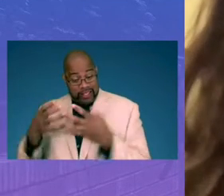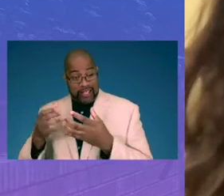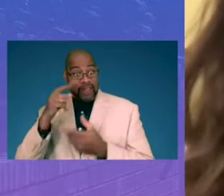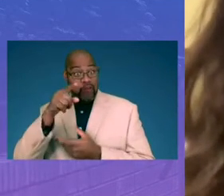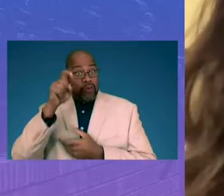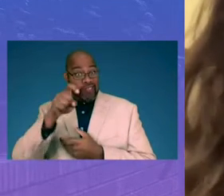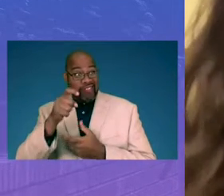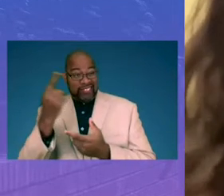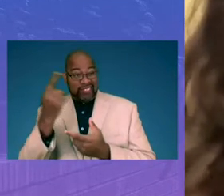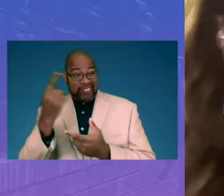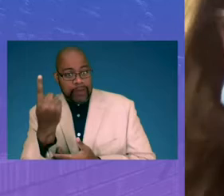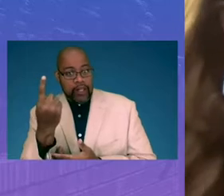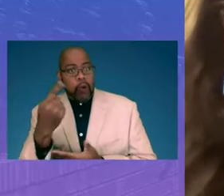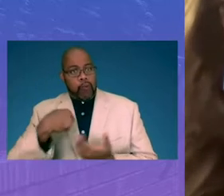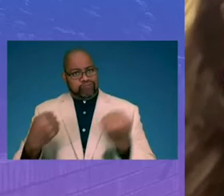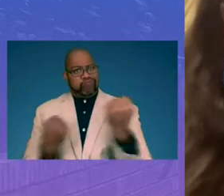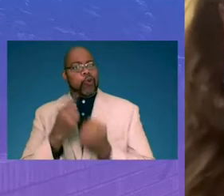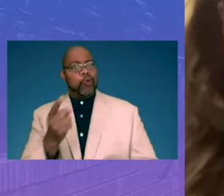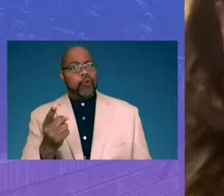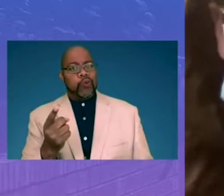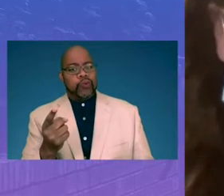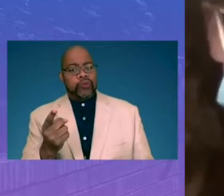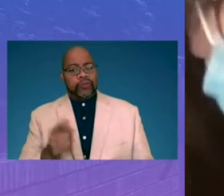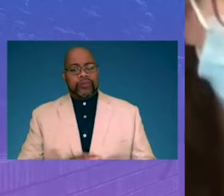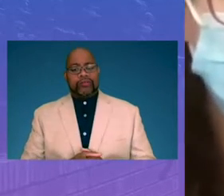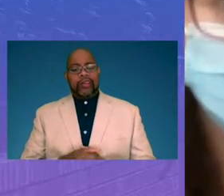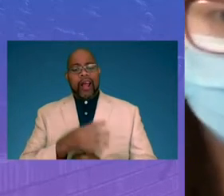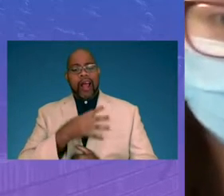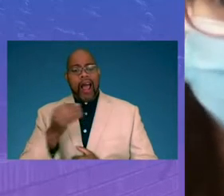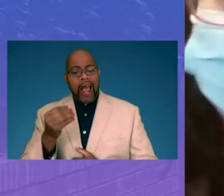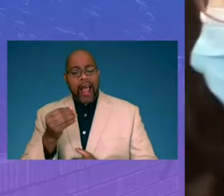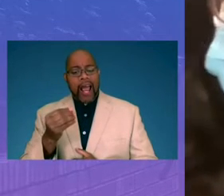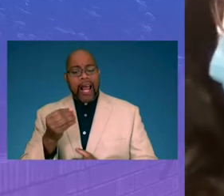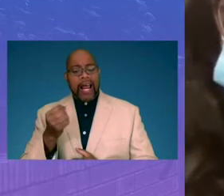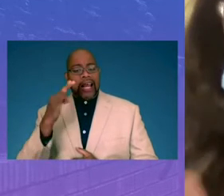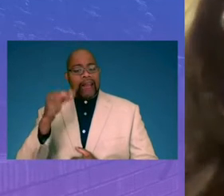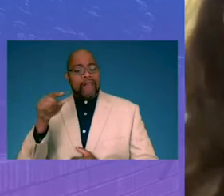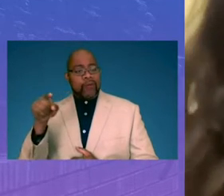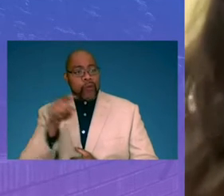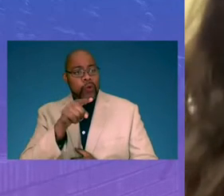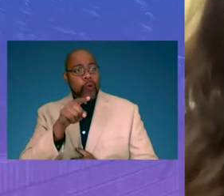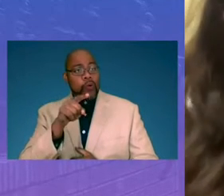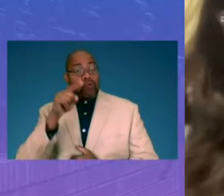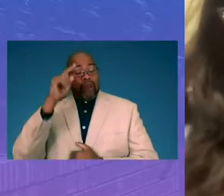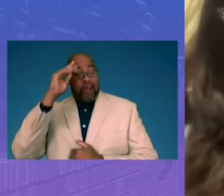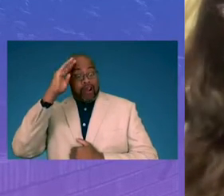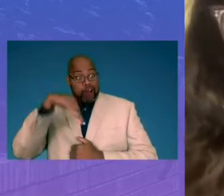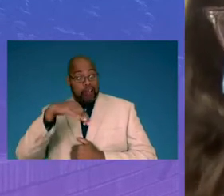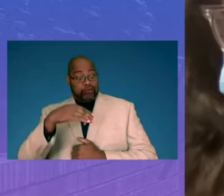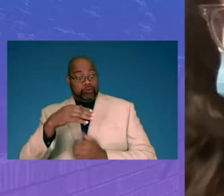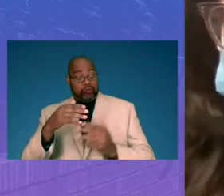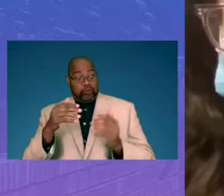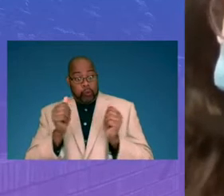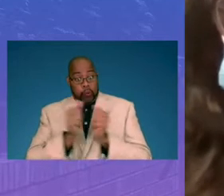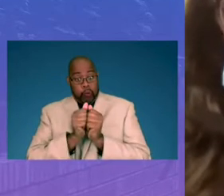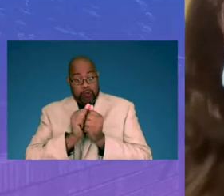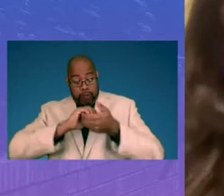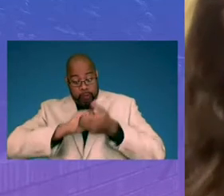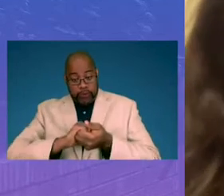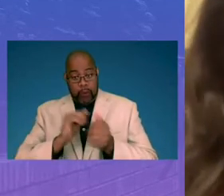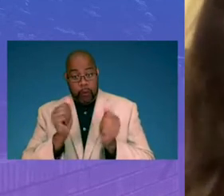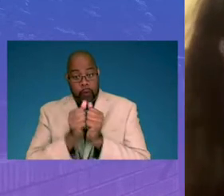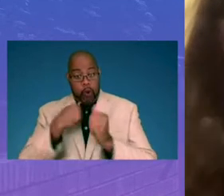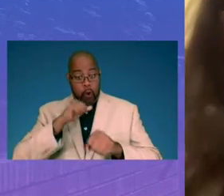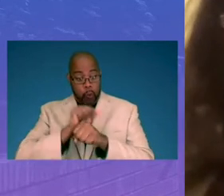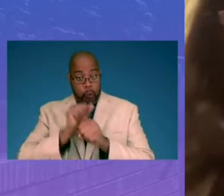we've got your back. And if you acknowledge and are with in partnership with our work in that respect,